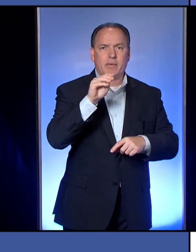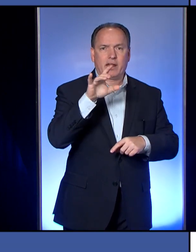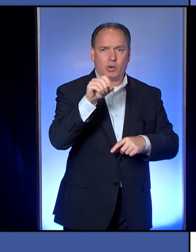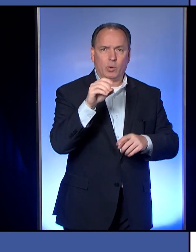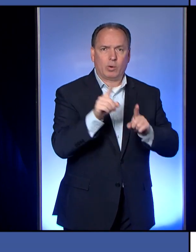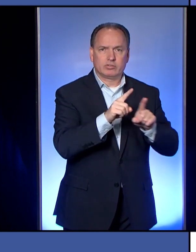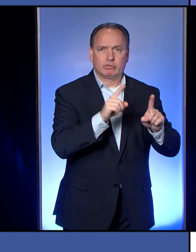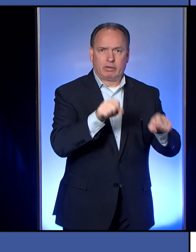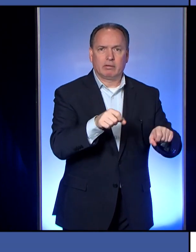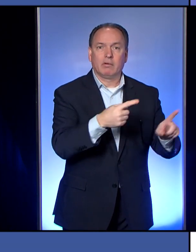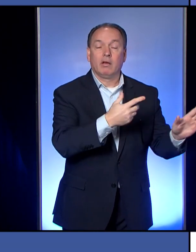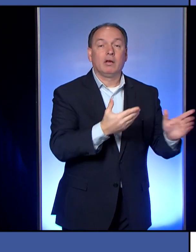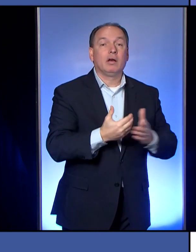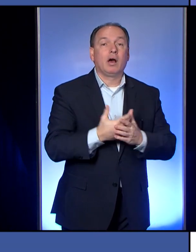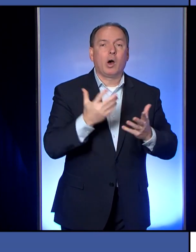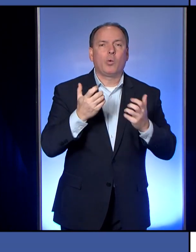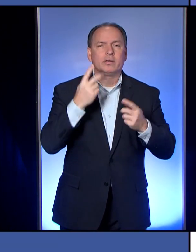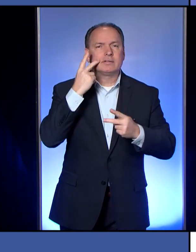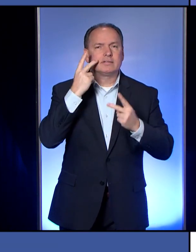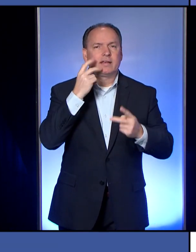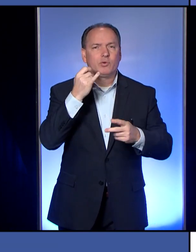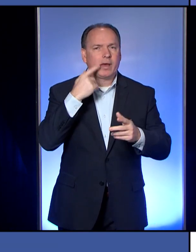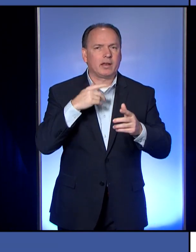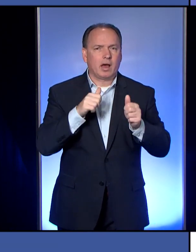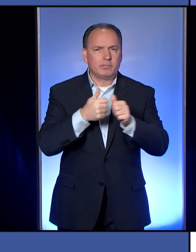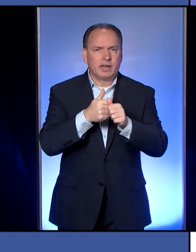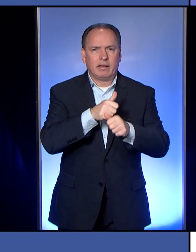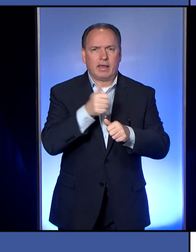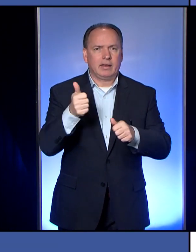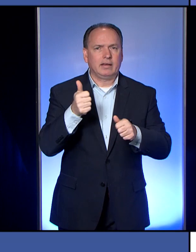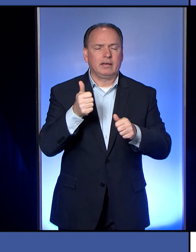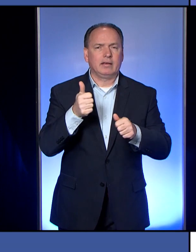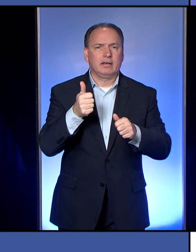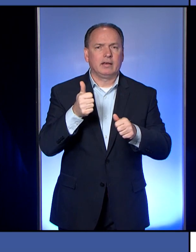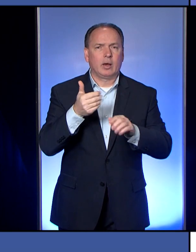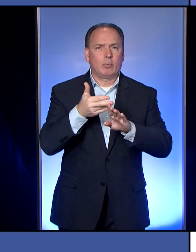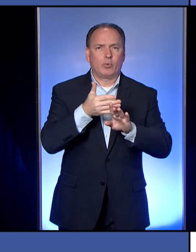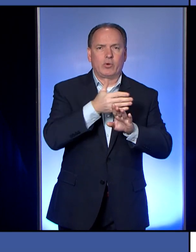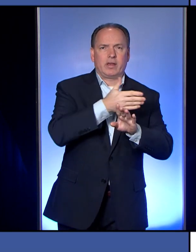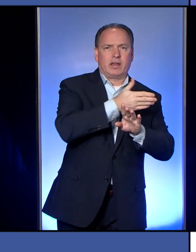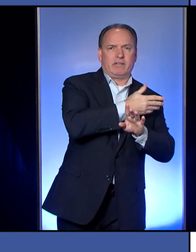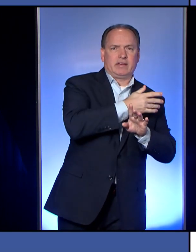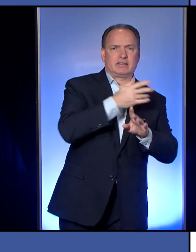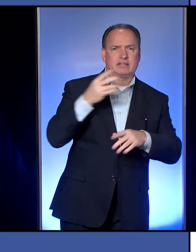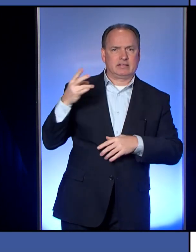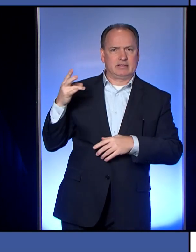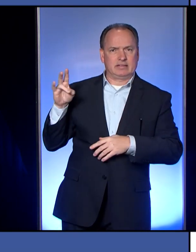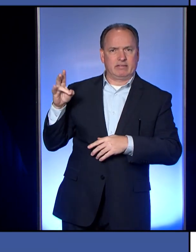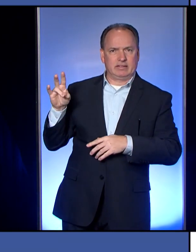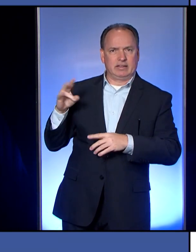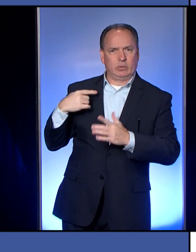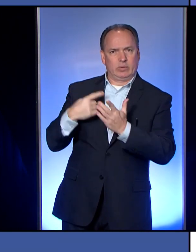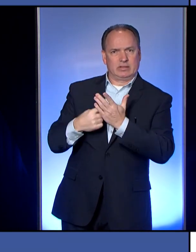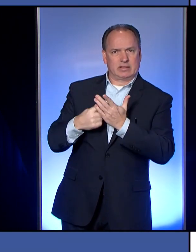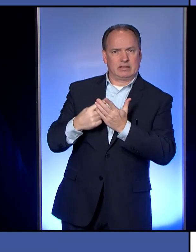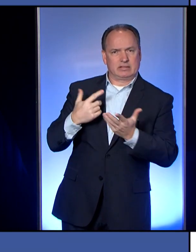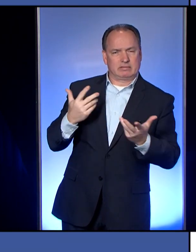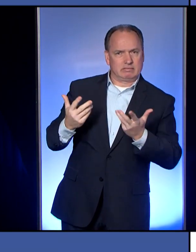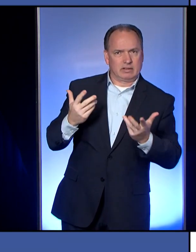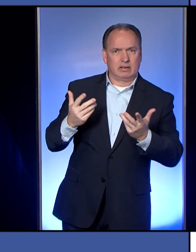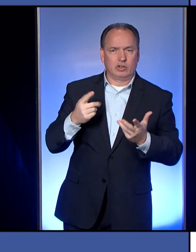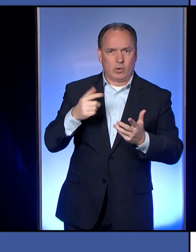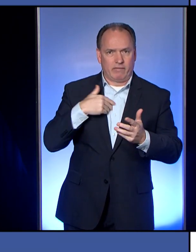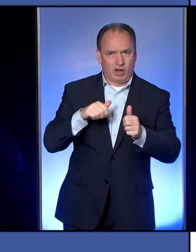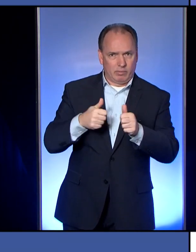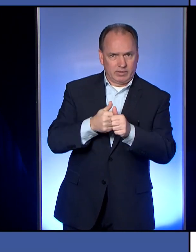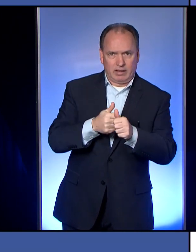so yeah, I wanted to, uh, see if you had an update regarding any of the previous cases that, uh, we've discussed over these conferences. Do you have an